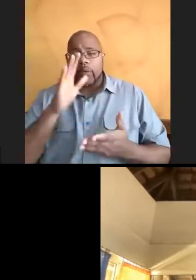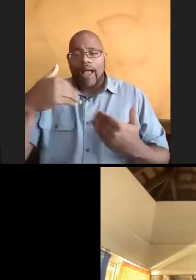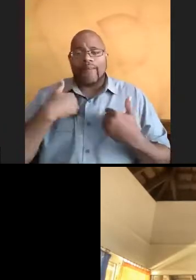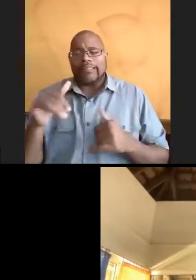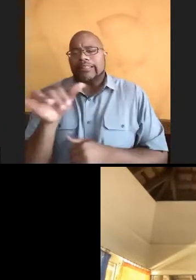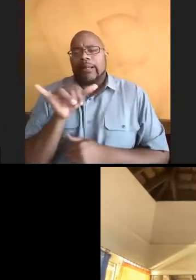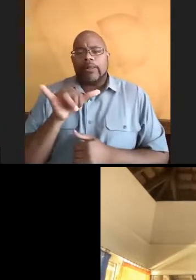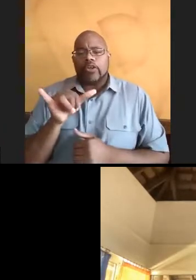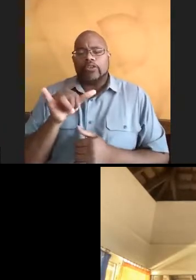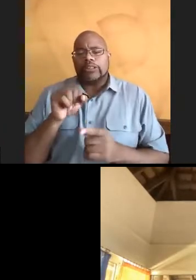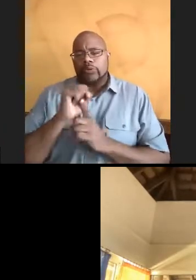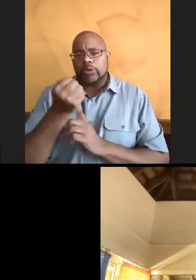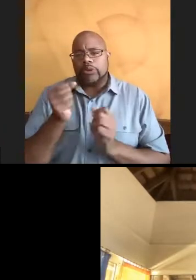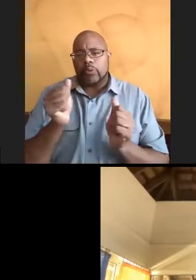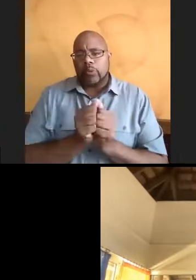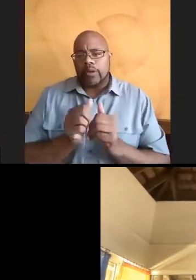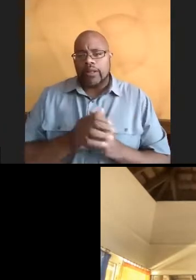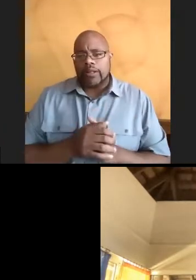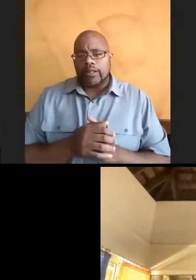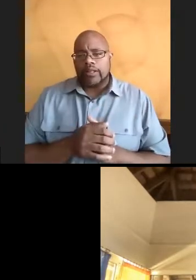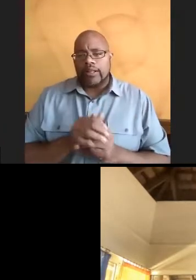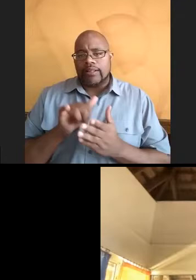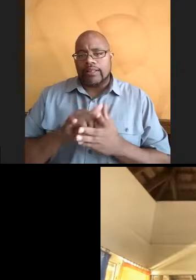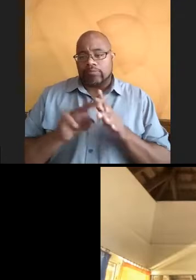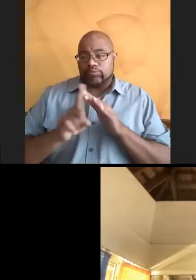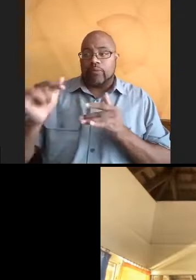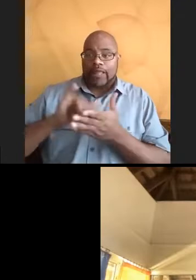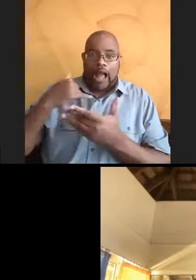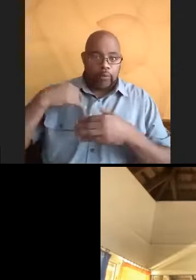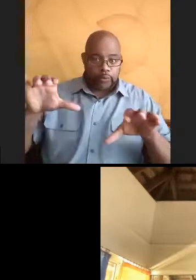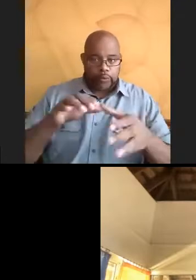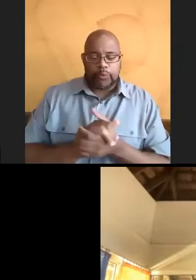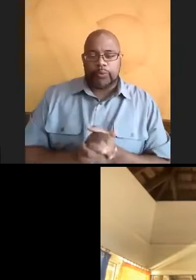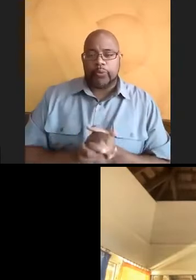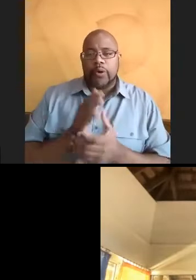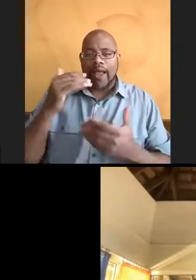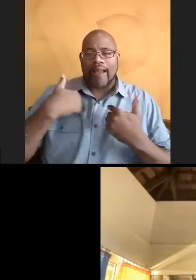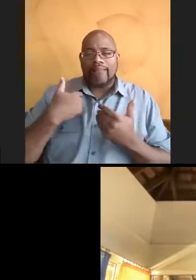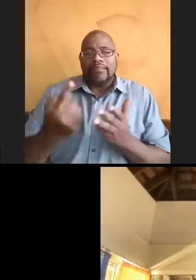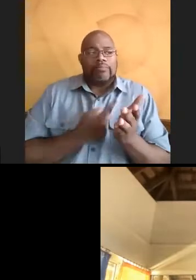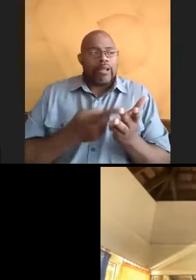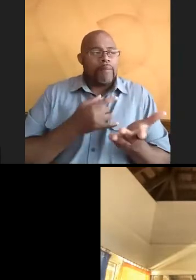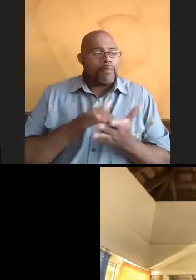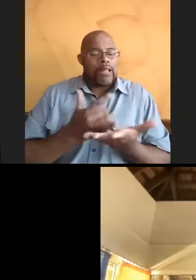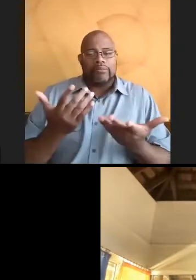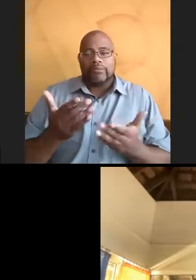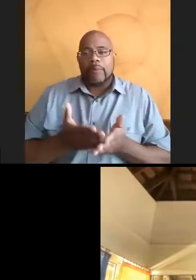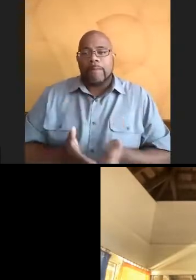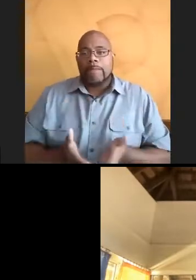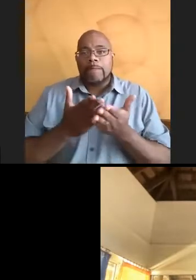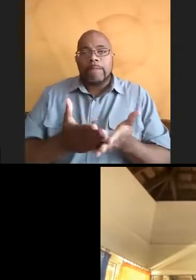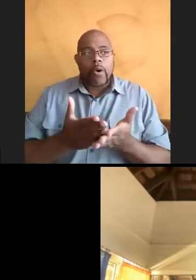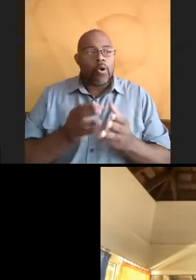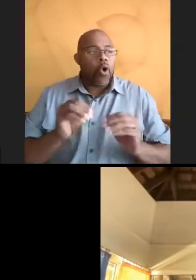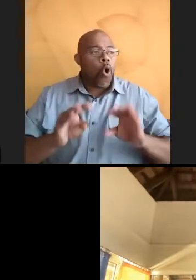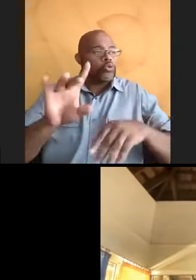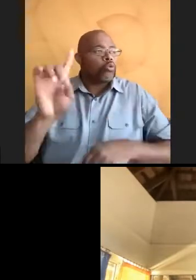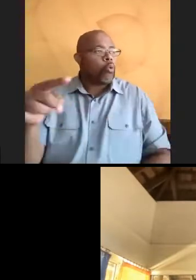similar situation with the excursion that I'm going to go on, where there's going to be times where it's just the boat in the ocean.